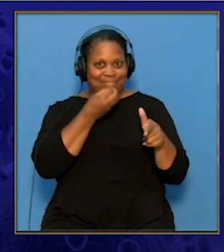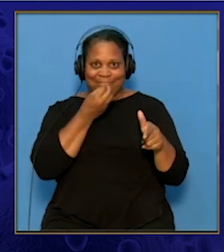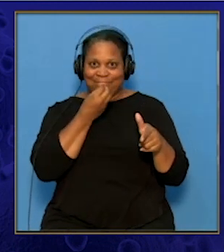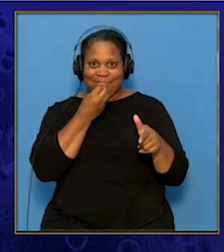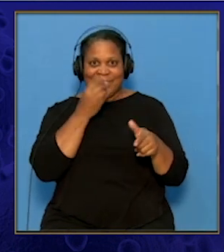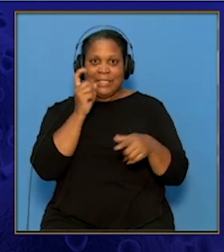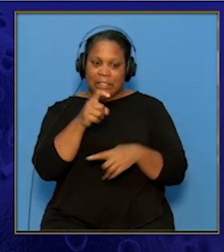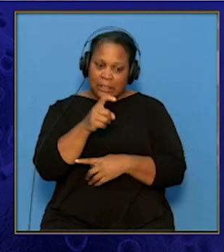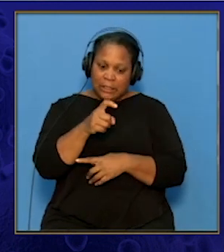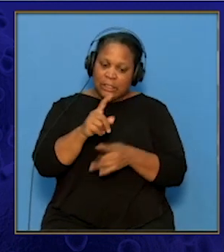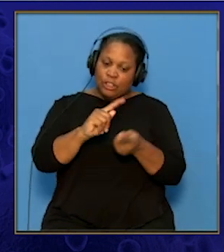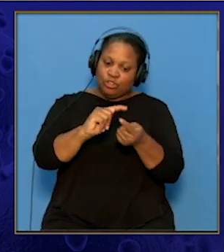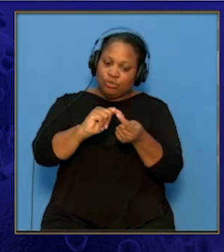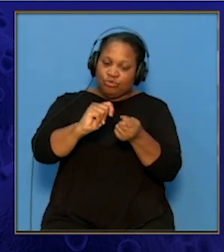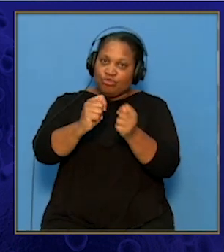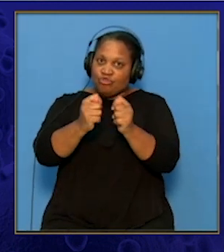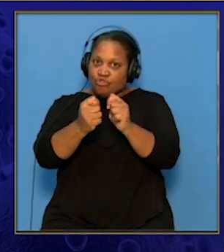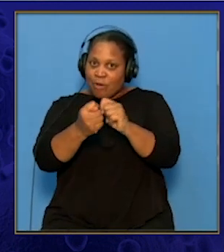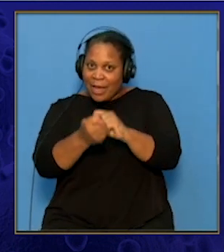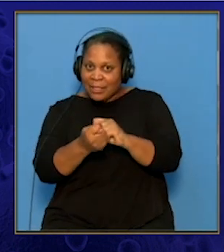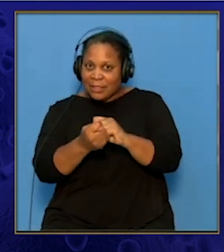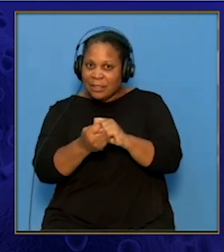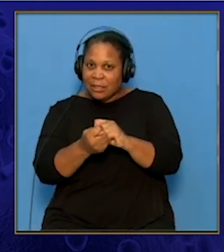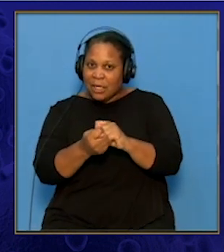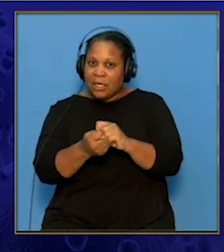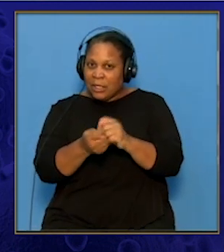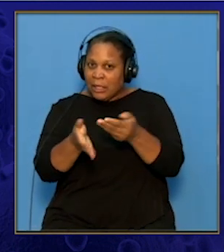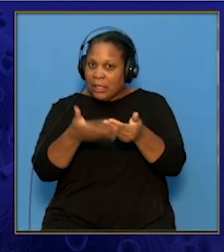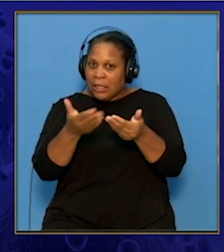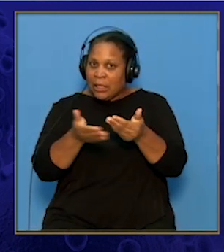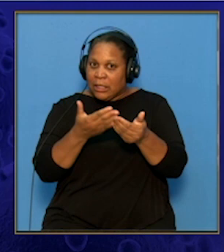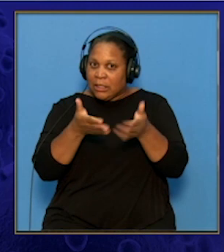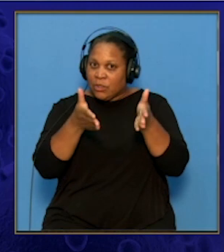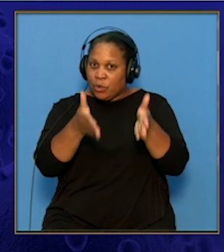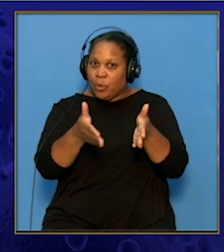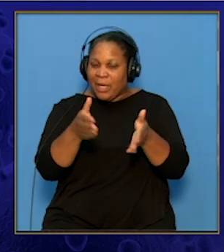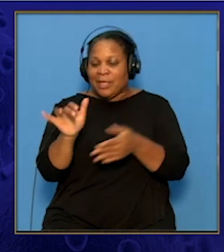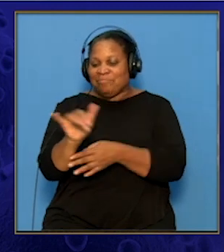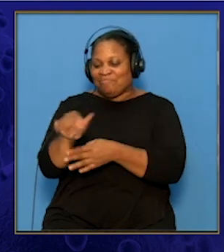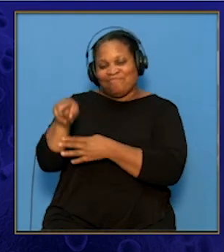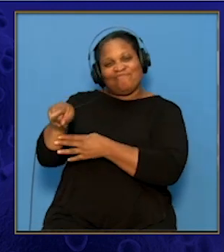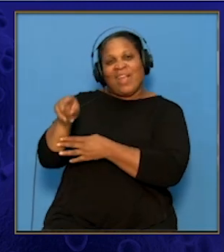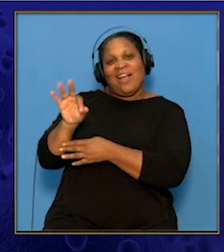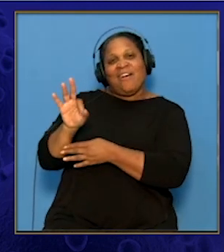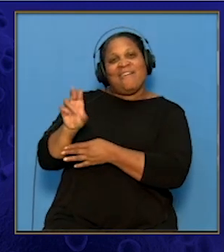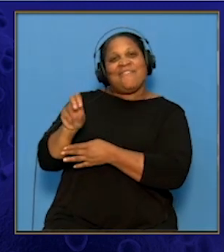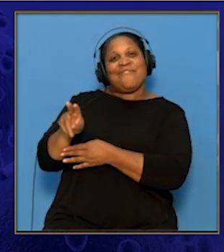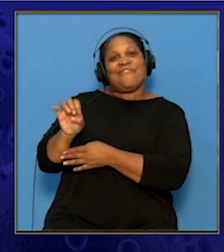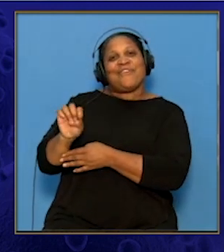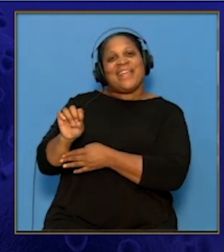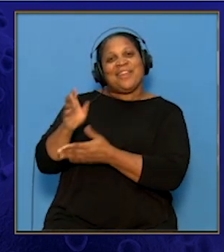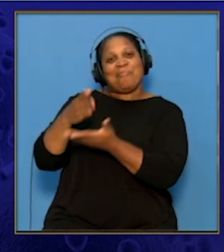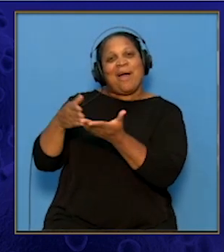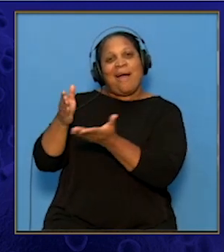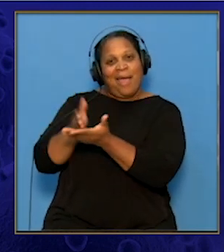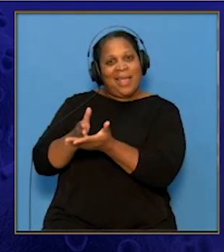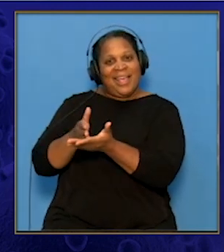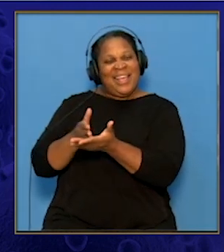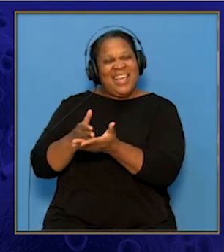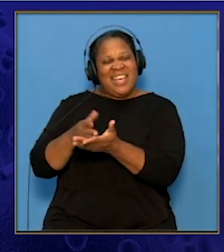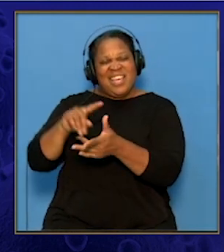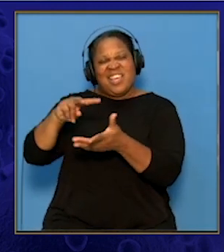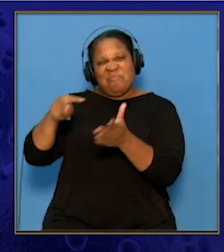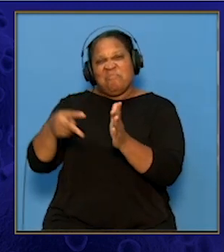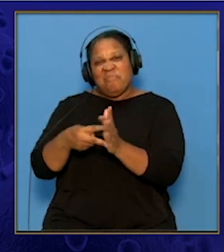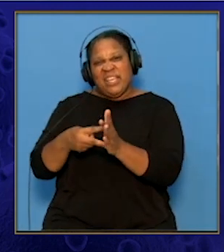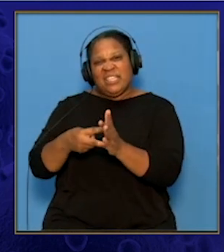still translate the instructions into a tangible form, which is the farine pie. This involves adding step by step what is needed,